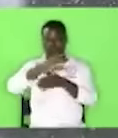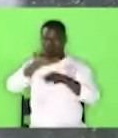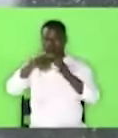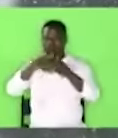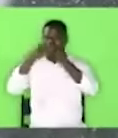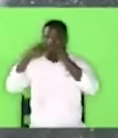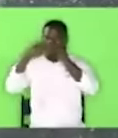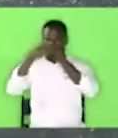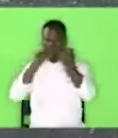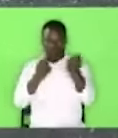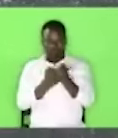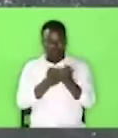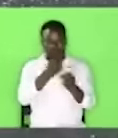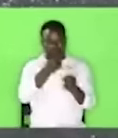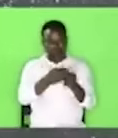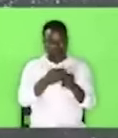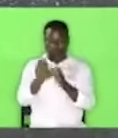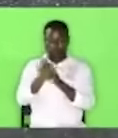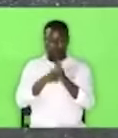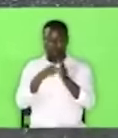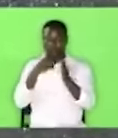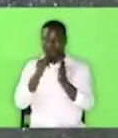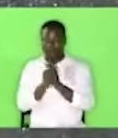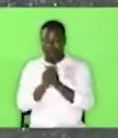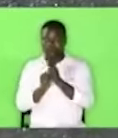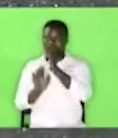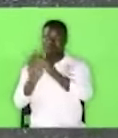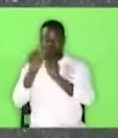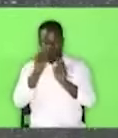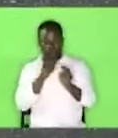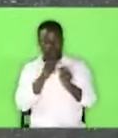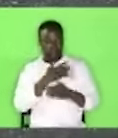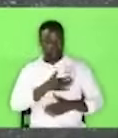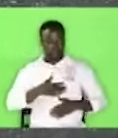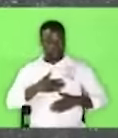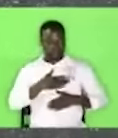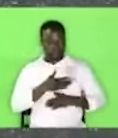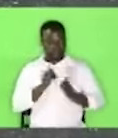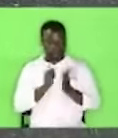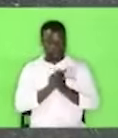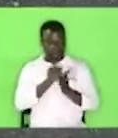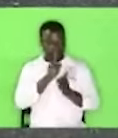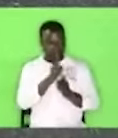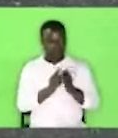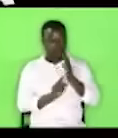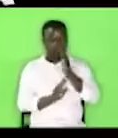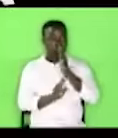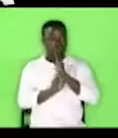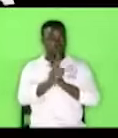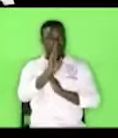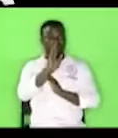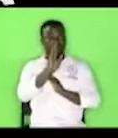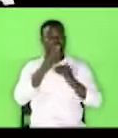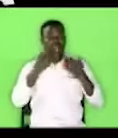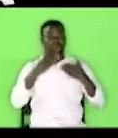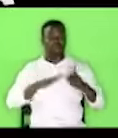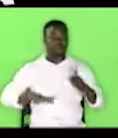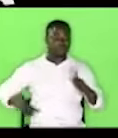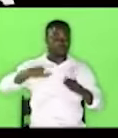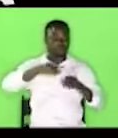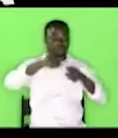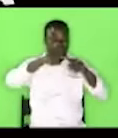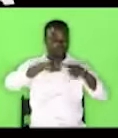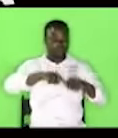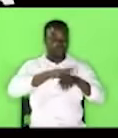the bible says that he pleased the lord that the fullness of the godhead bodily would dwell in our law